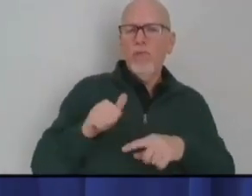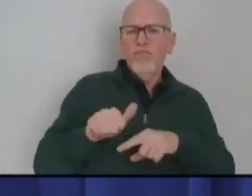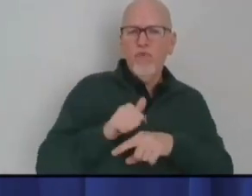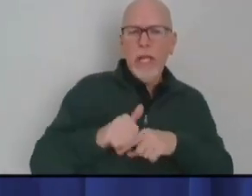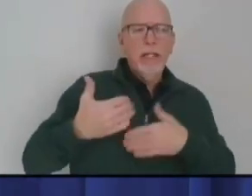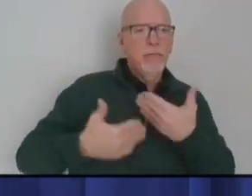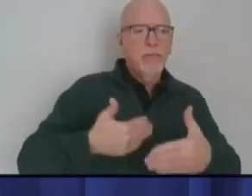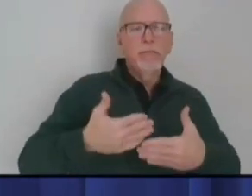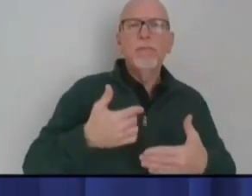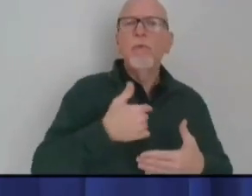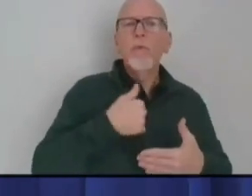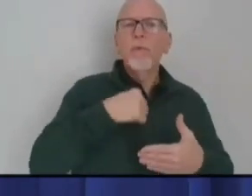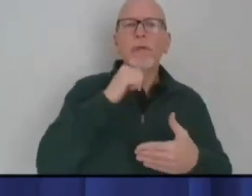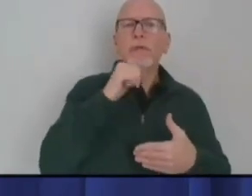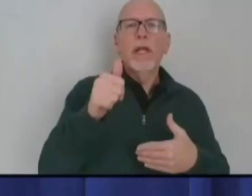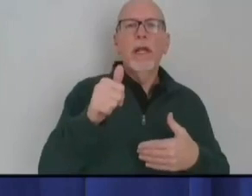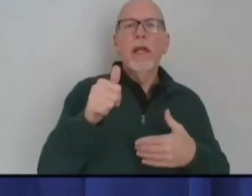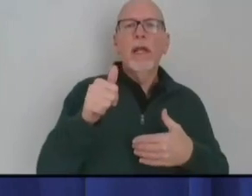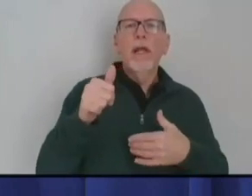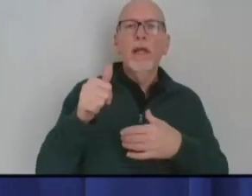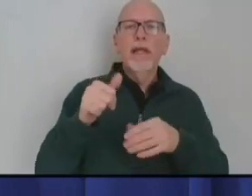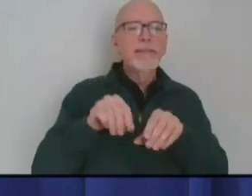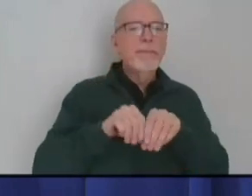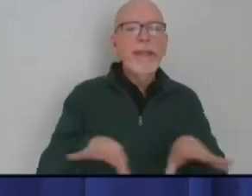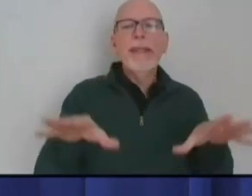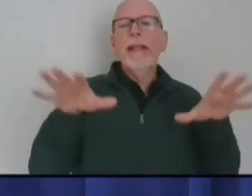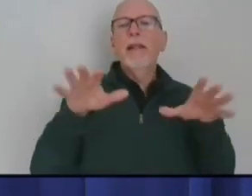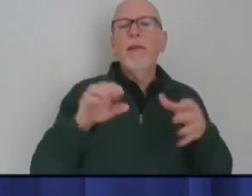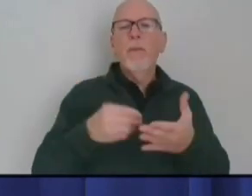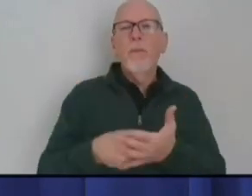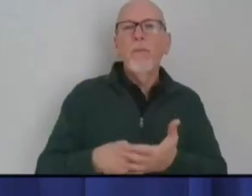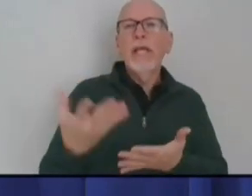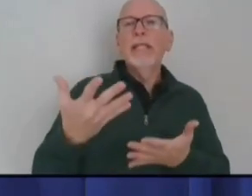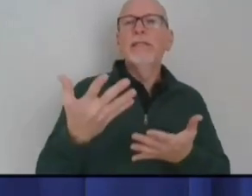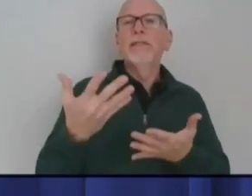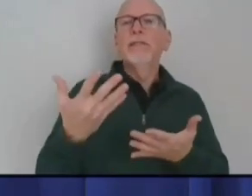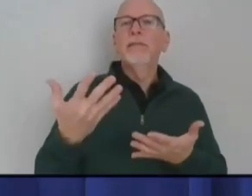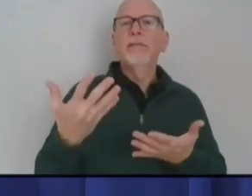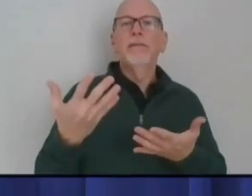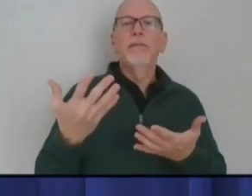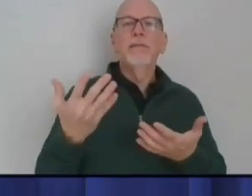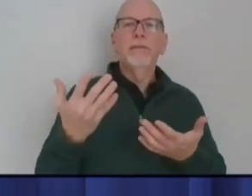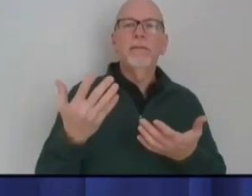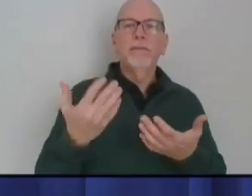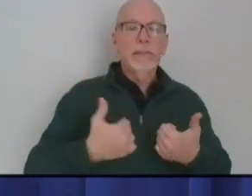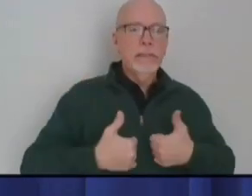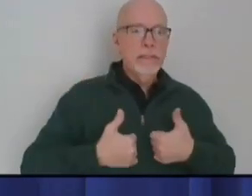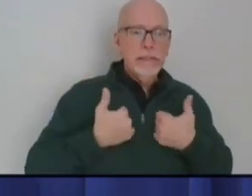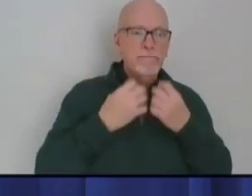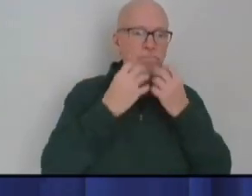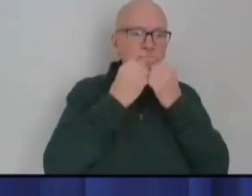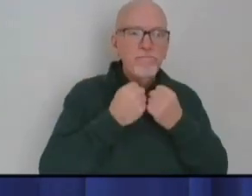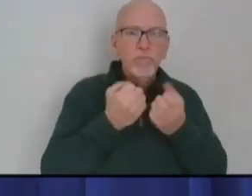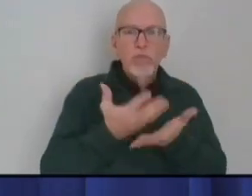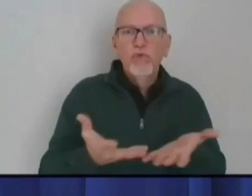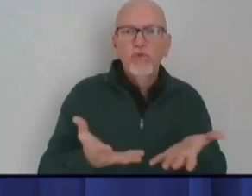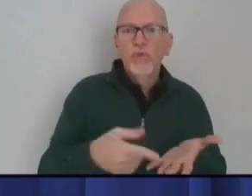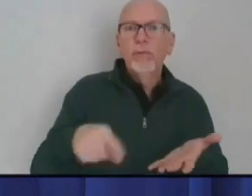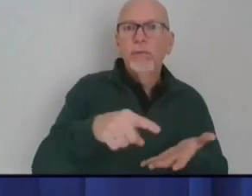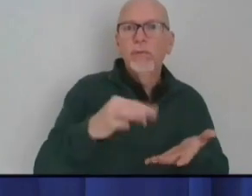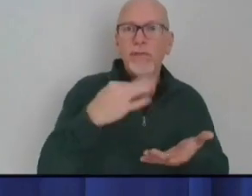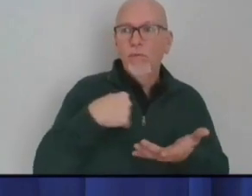we're not going to spill or waste precious, life-saving resources when they get here.